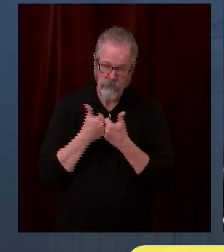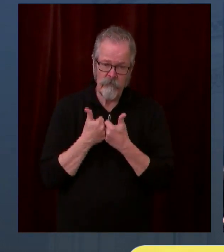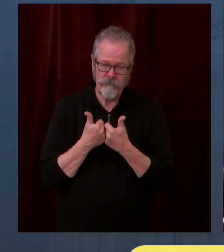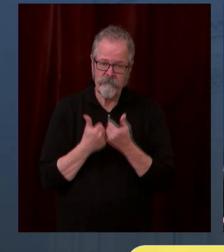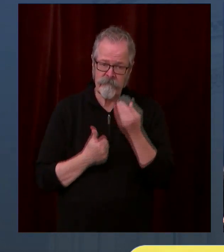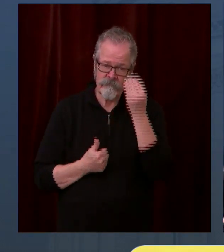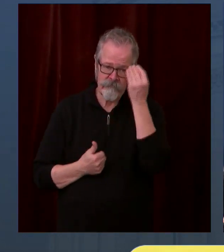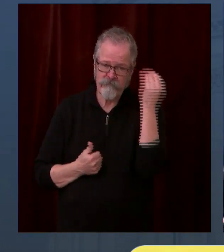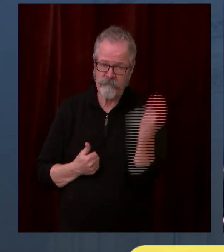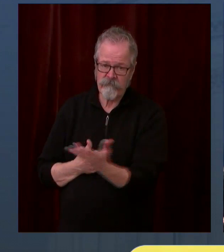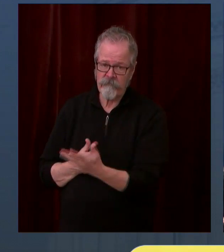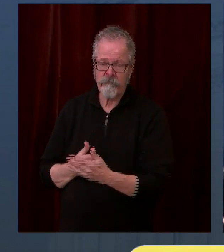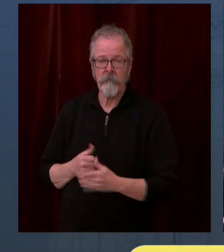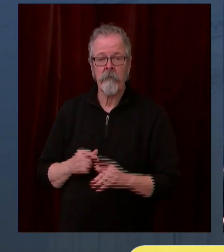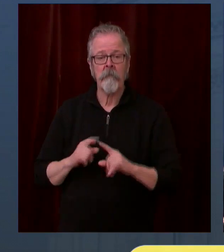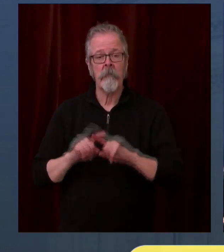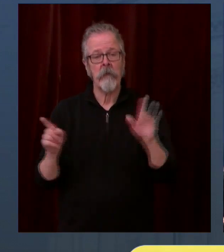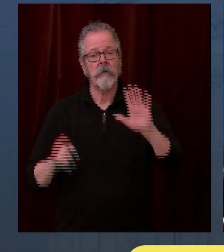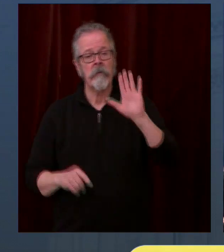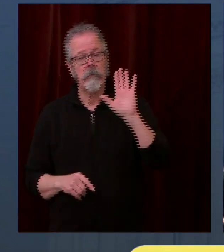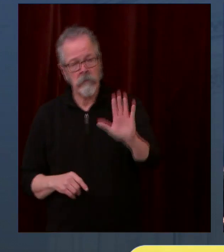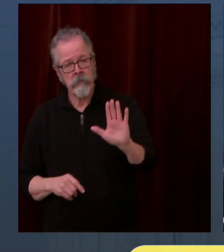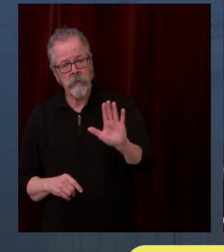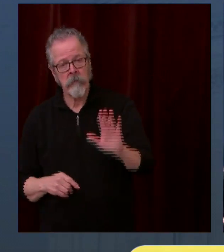Washingtonians that are receiving this vaccine.